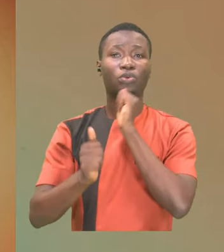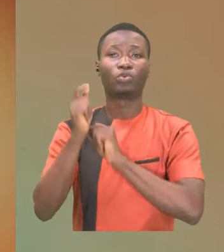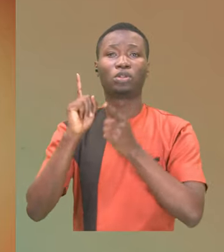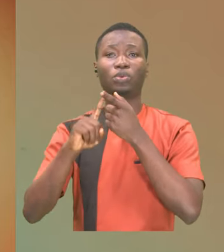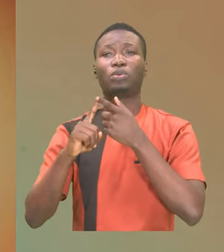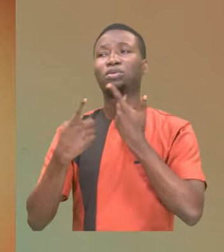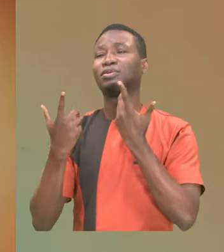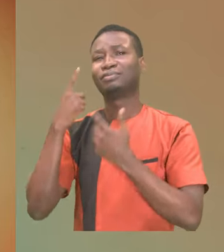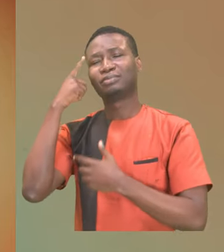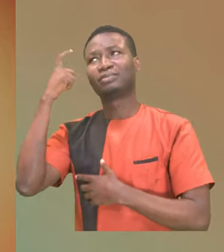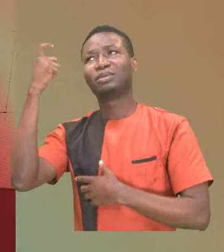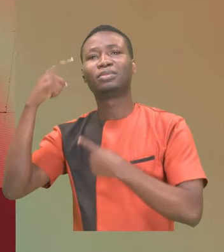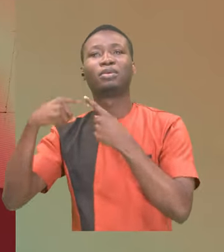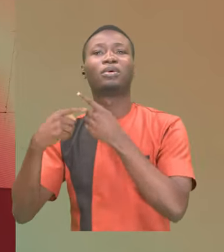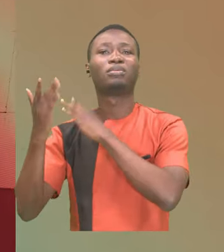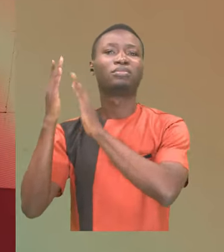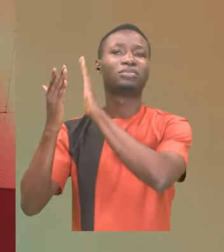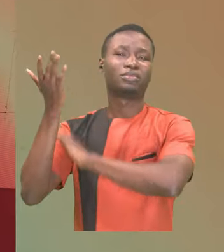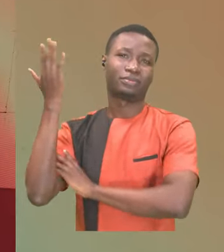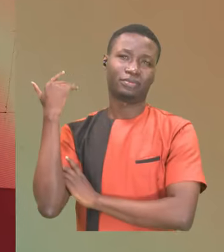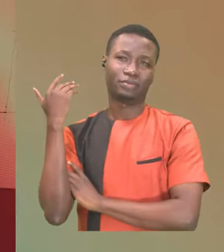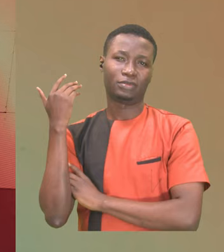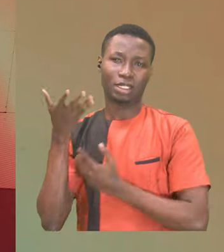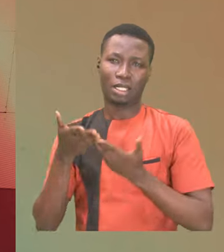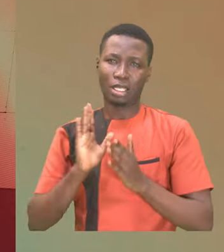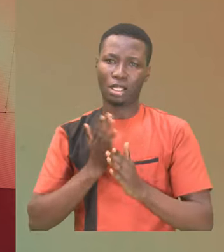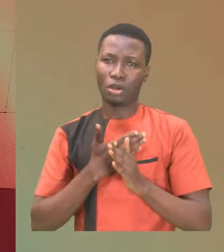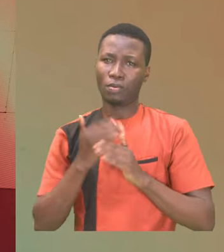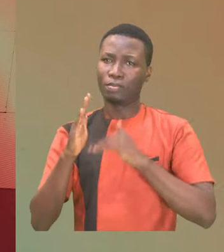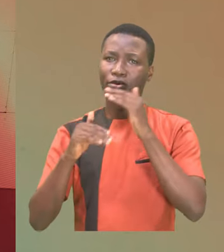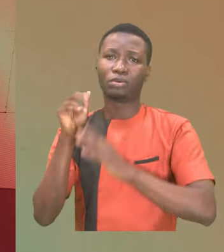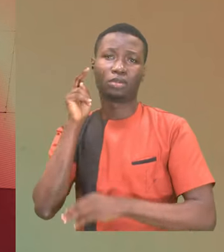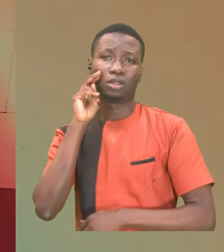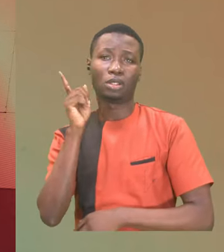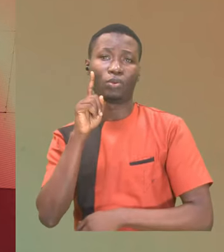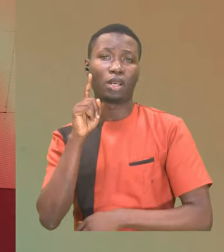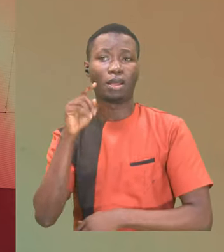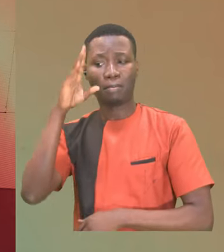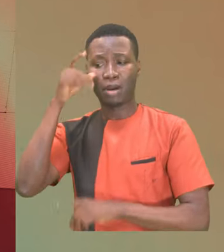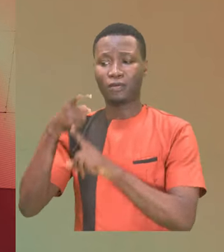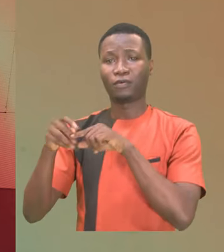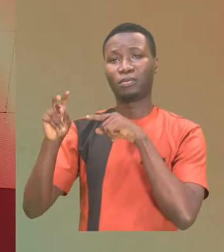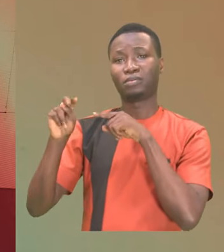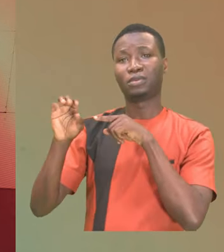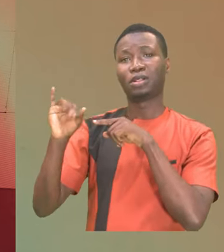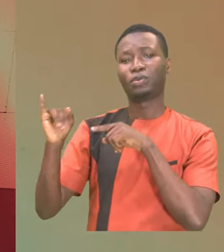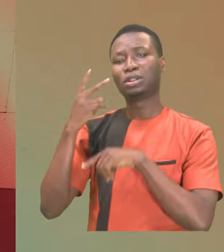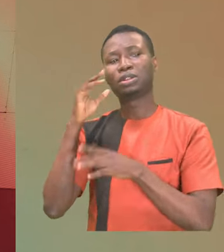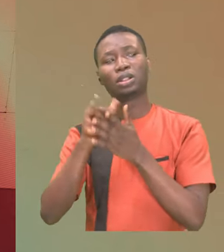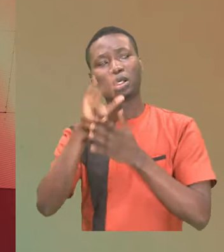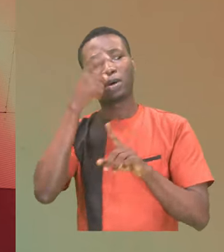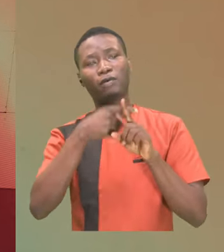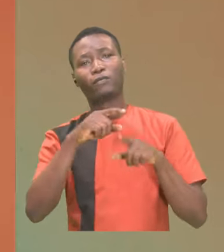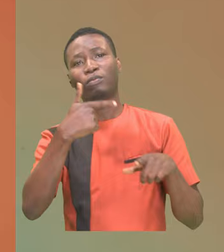generations before us. Let us build a Nigeria where the man from Newe sees the man in Gruzo as his